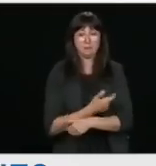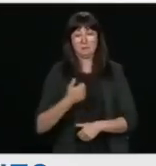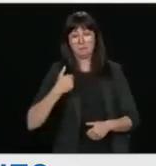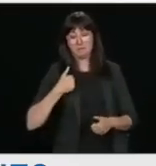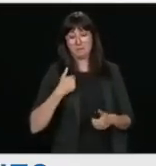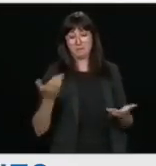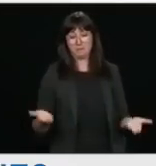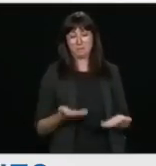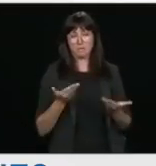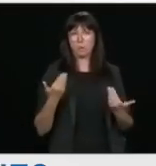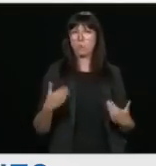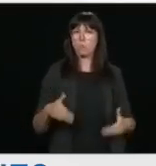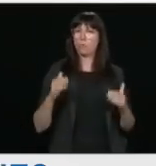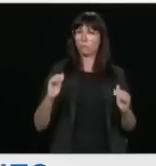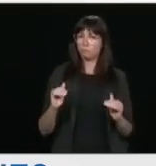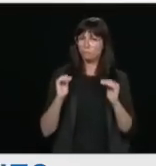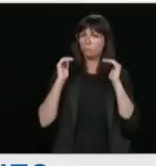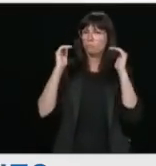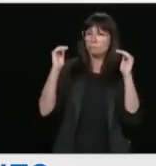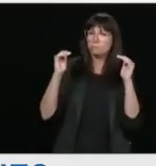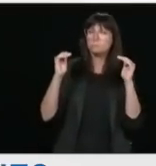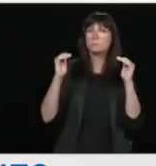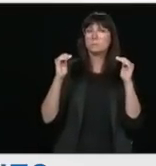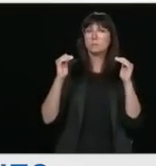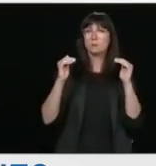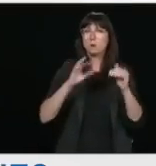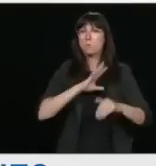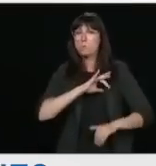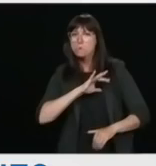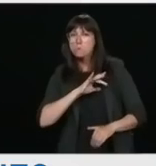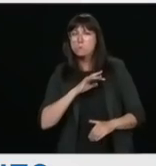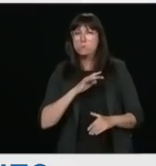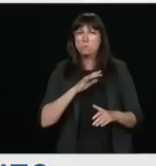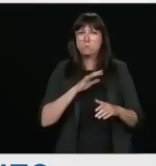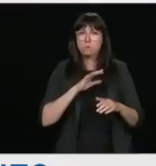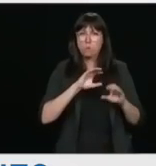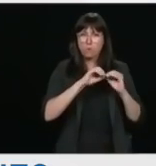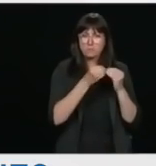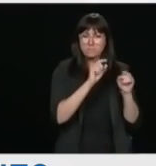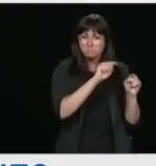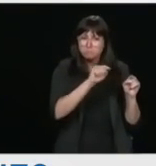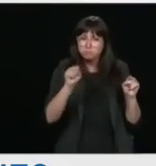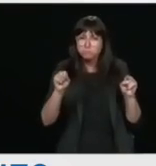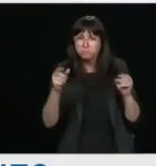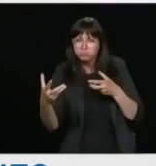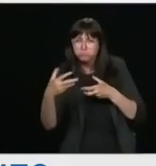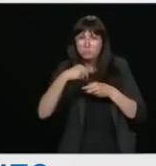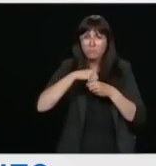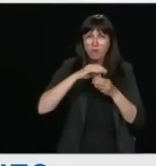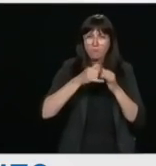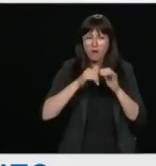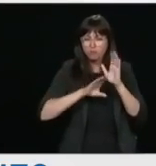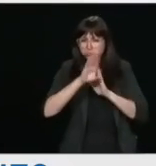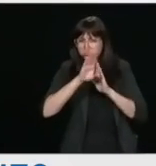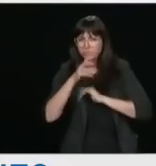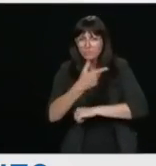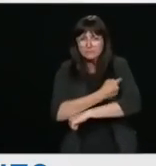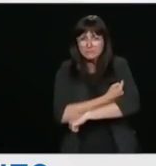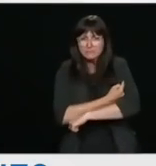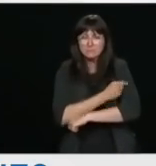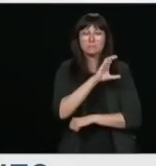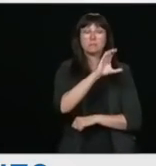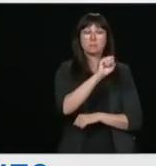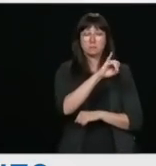cutting-edge organizations that are engaged. CSIS has been involved and engaged for